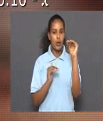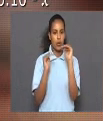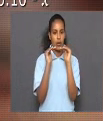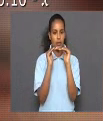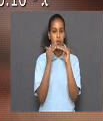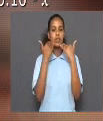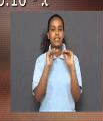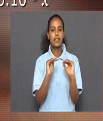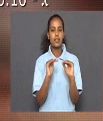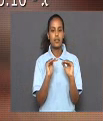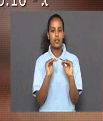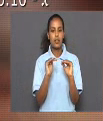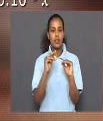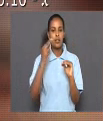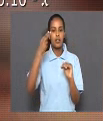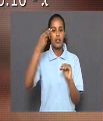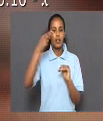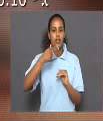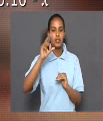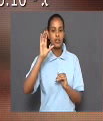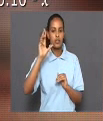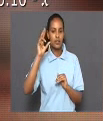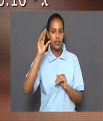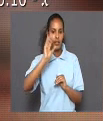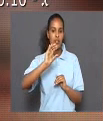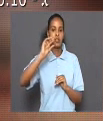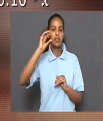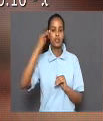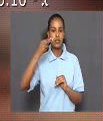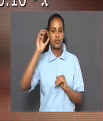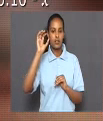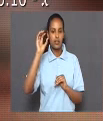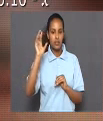equilibrium concentration of acetate ion